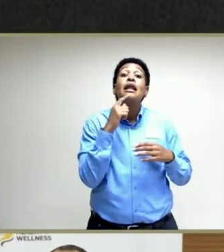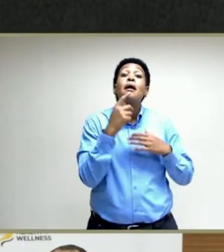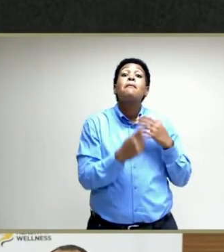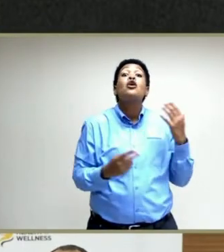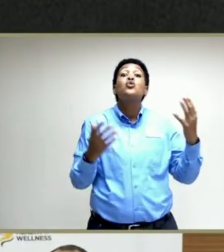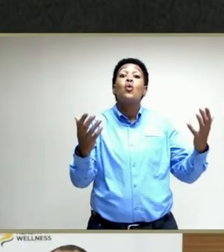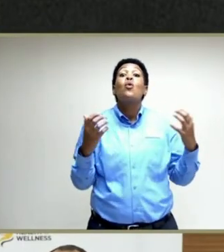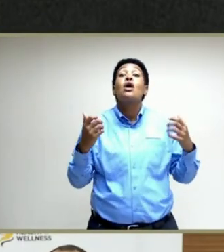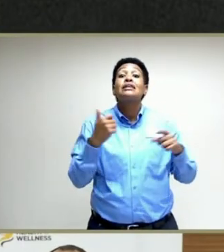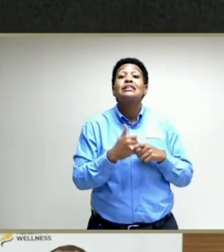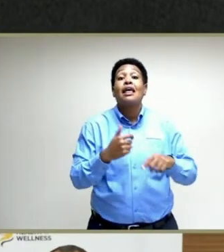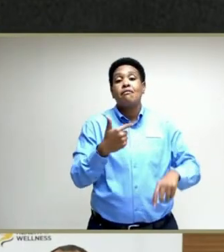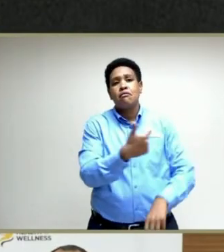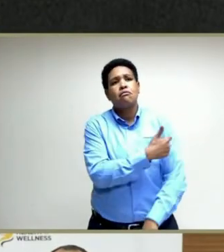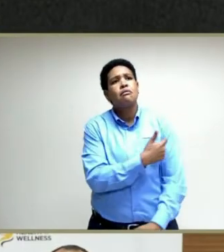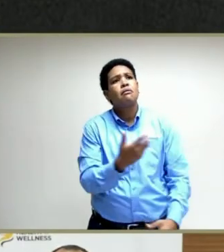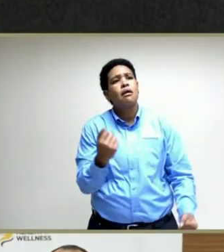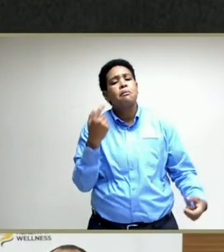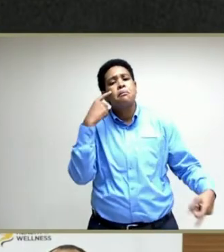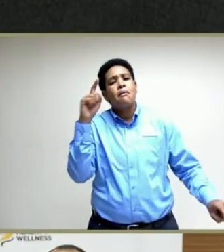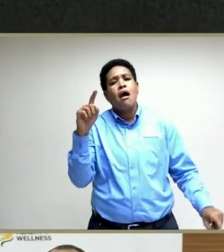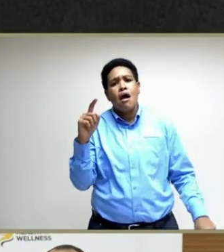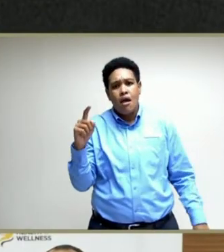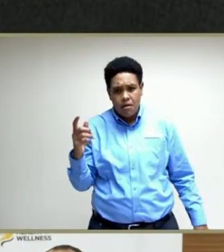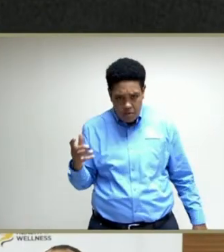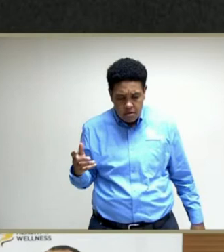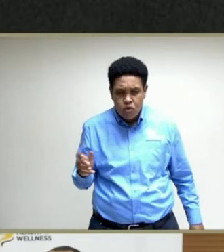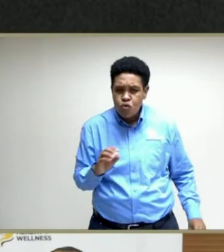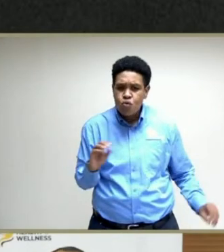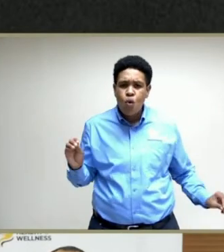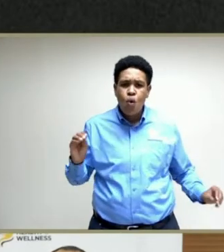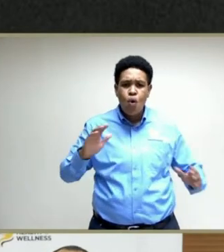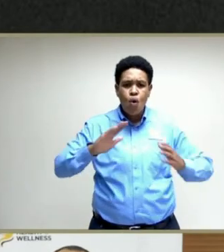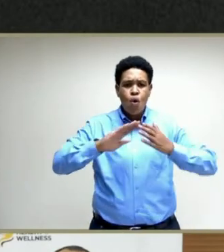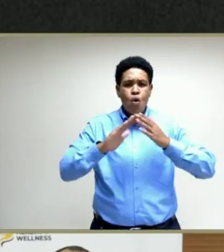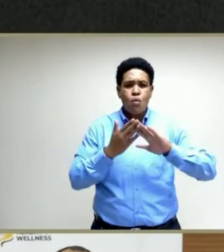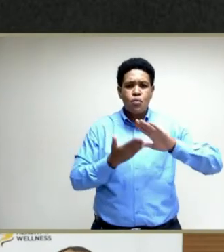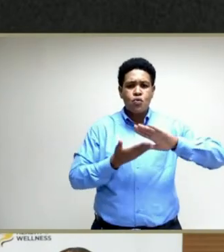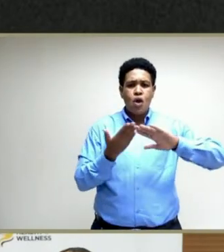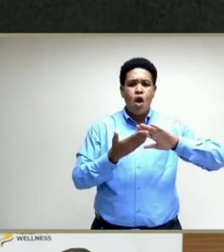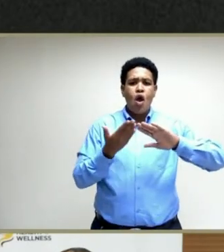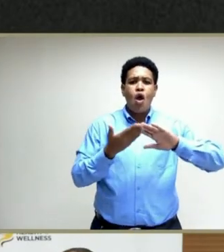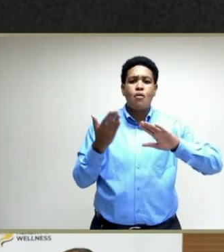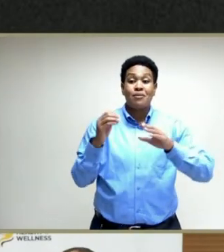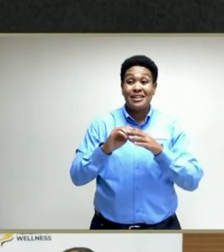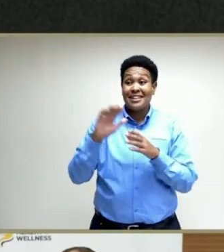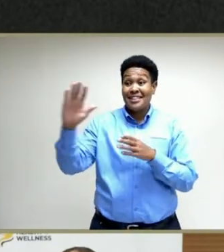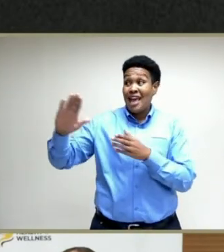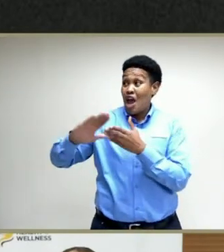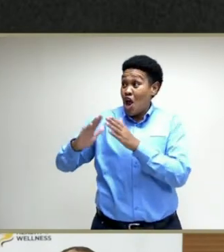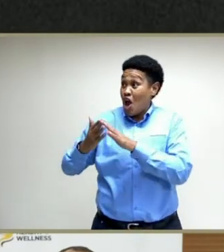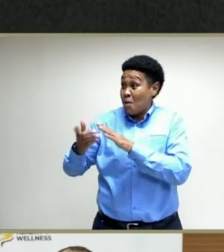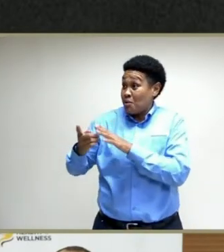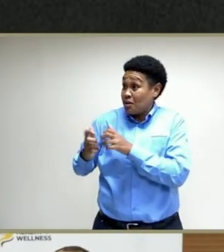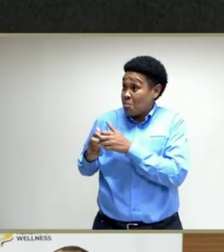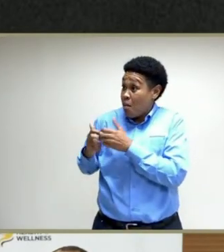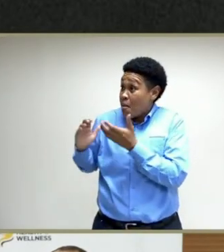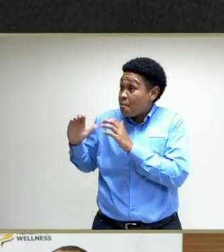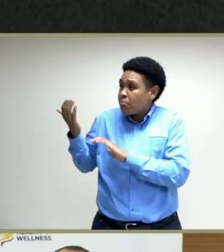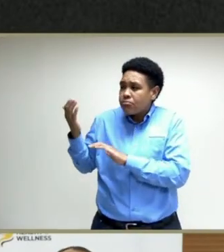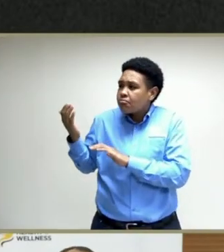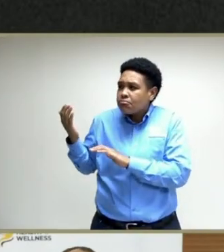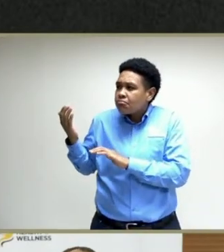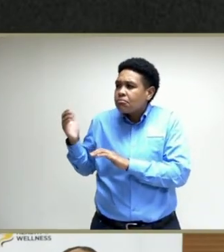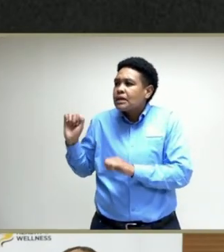wants to be inoculated, vaccinated, there is no community operation in their community. They can